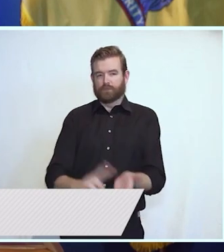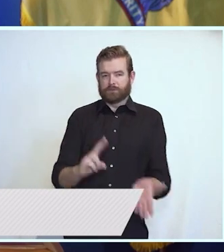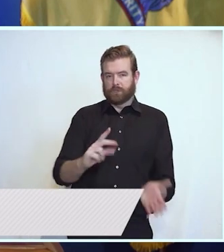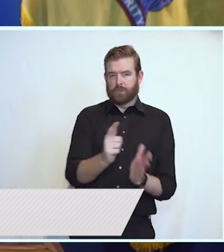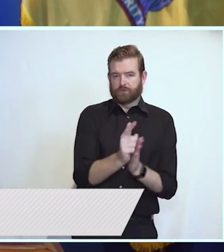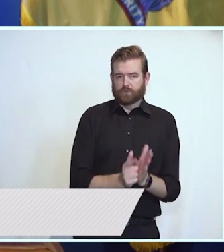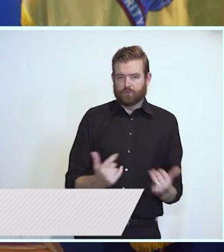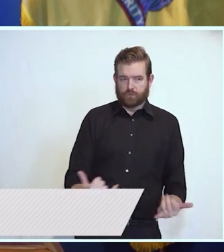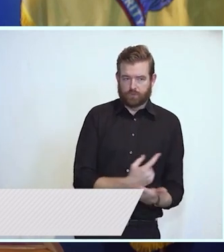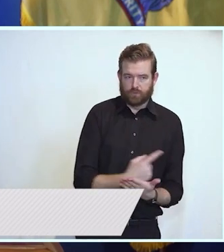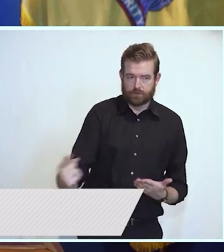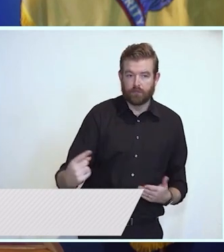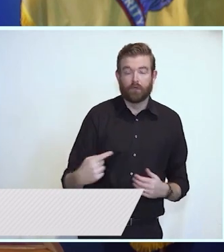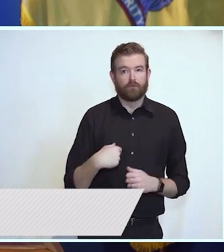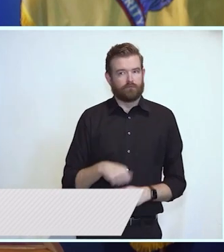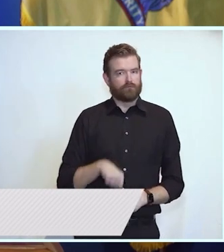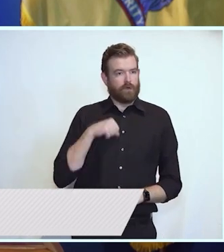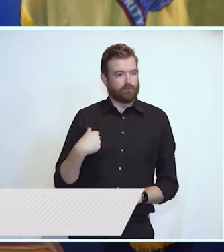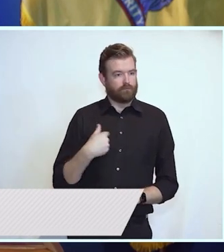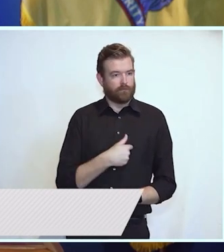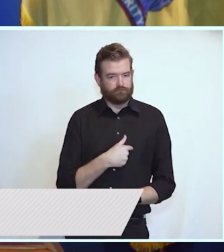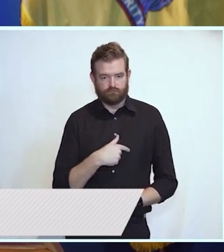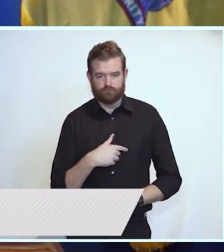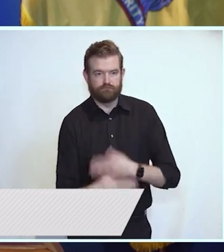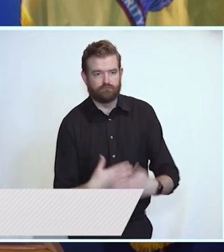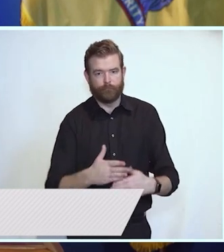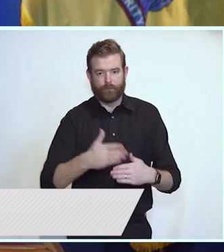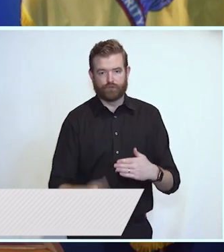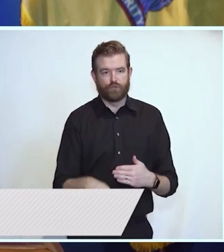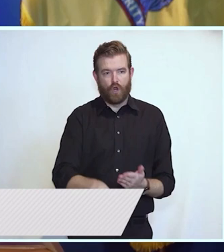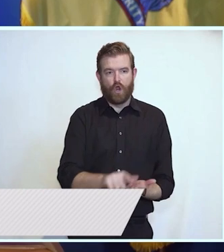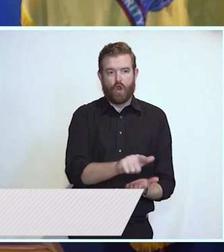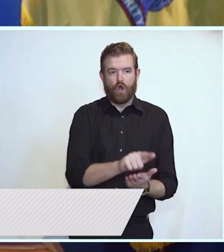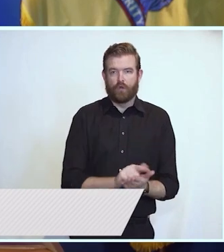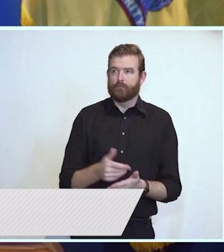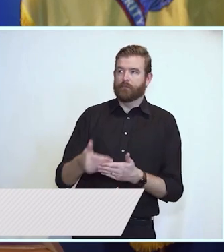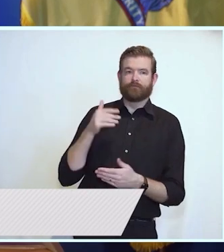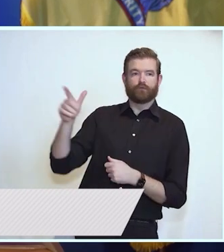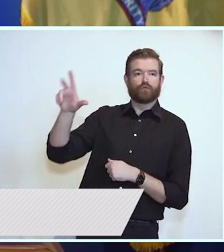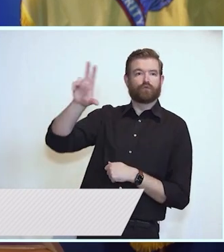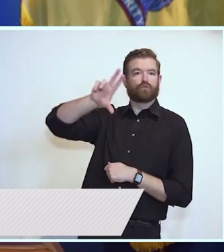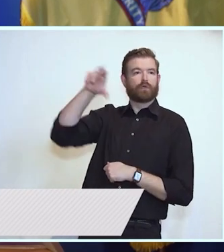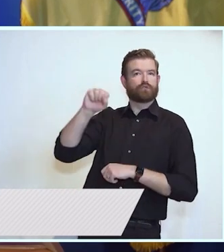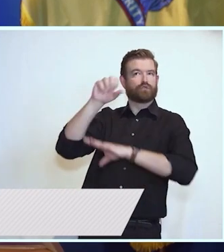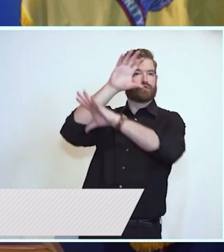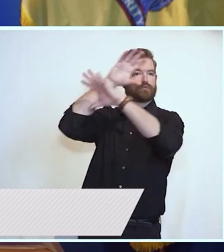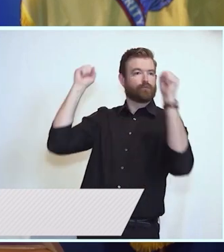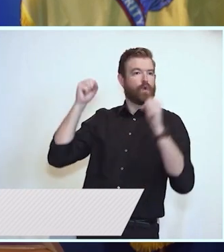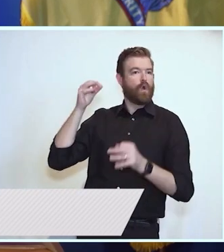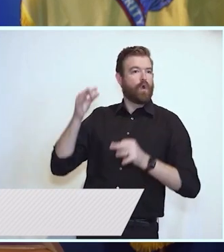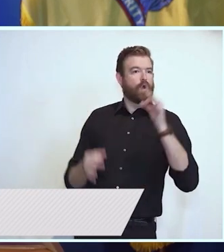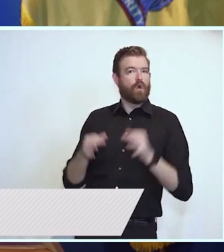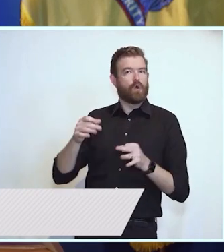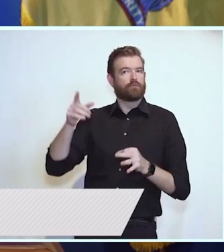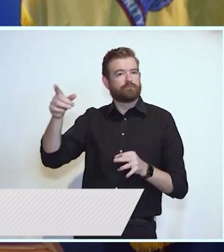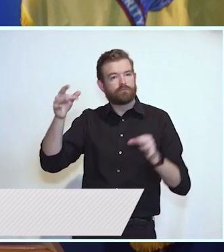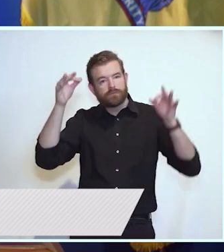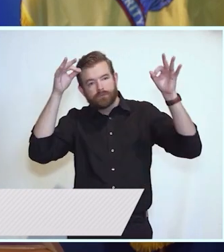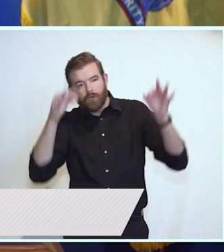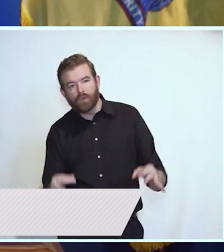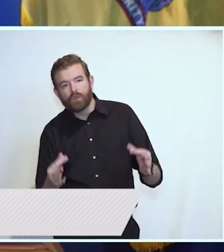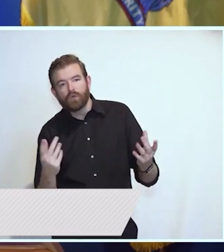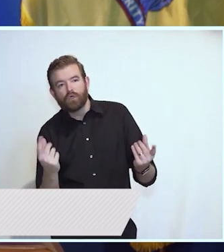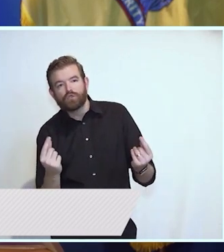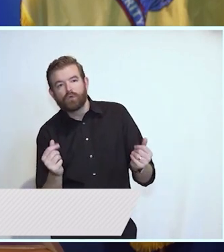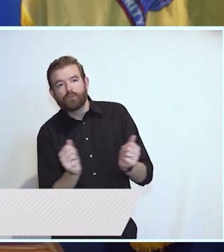law this week and I'm especially proud that we're getting this done before the United States Supreme Court renders its ruling challenging